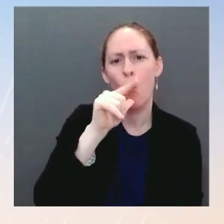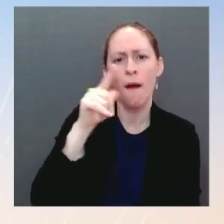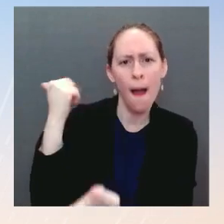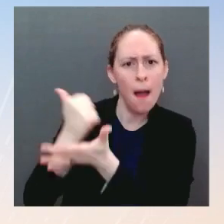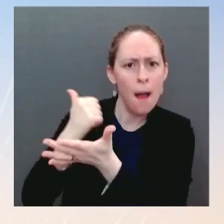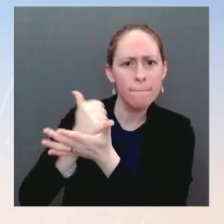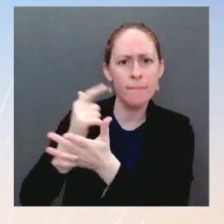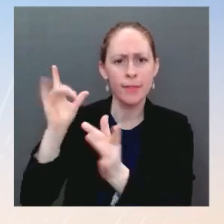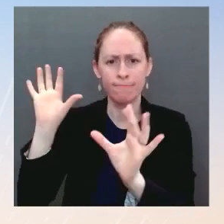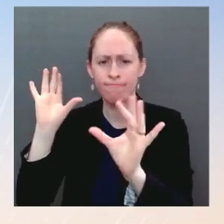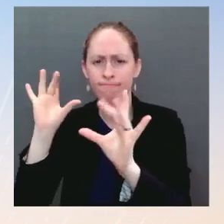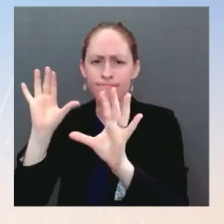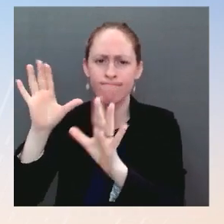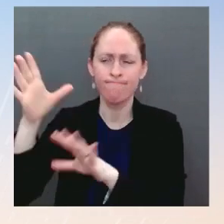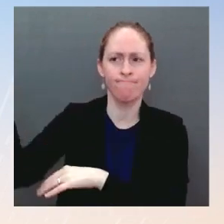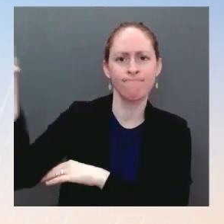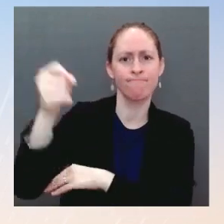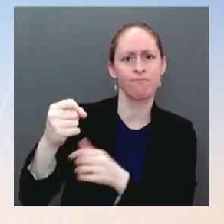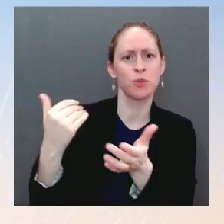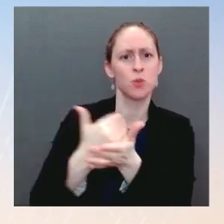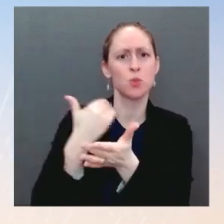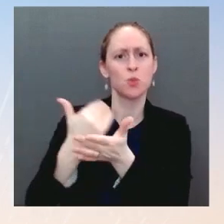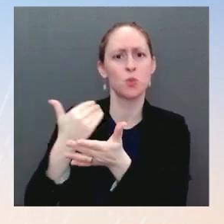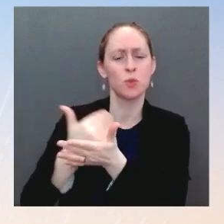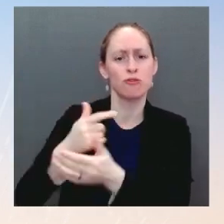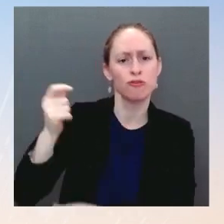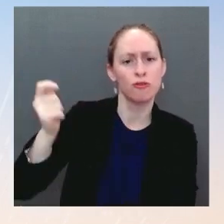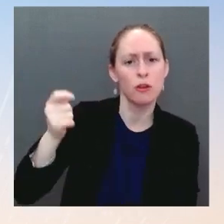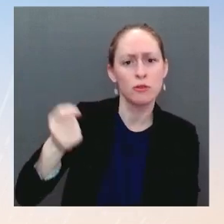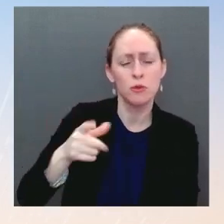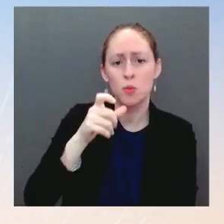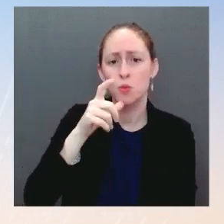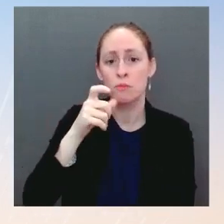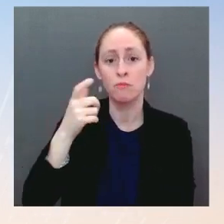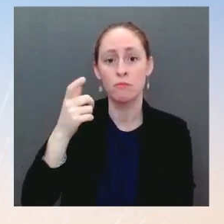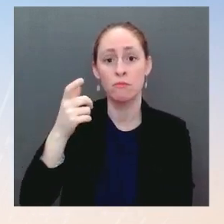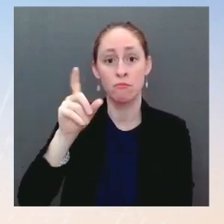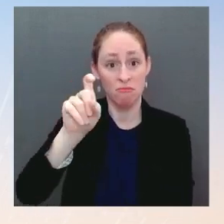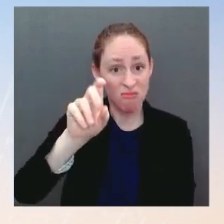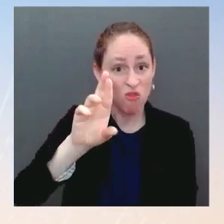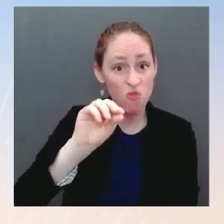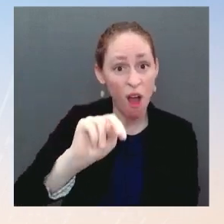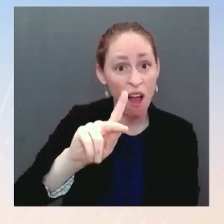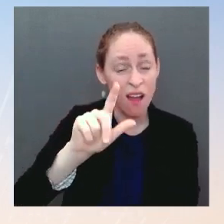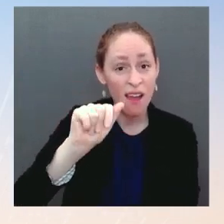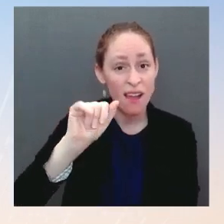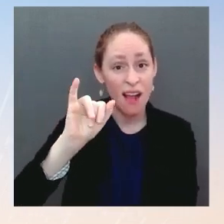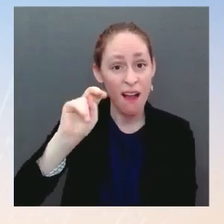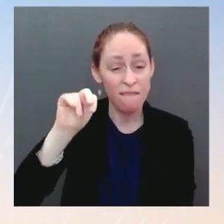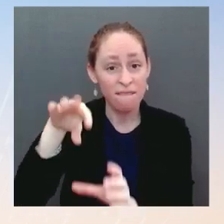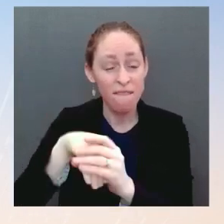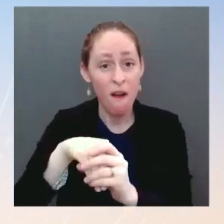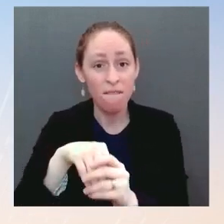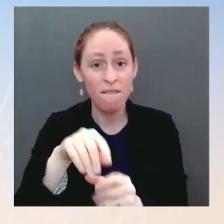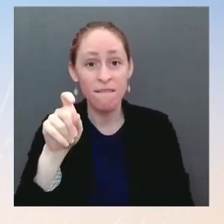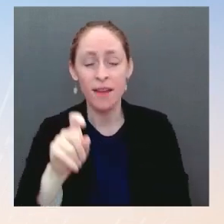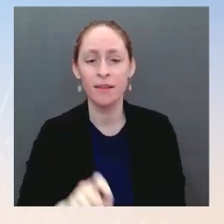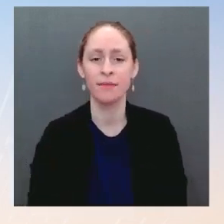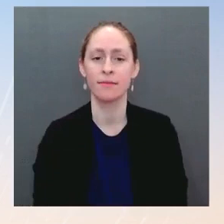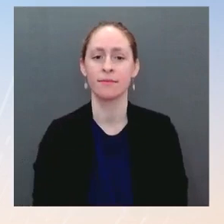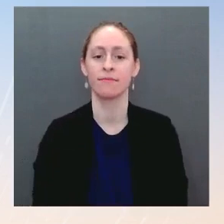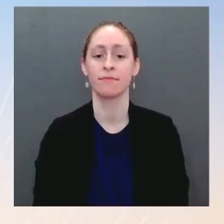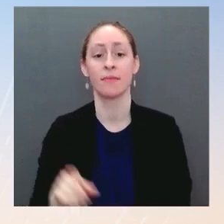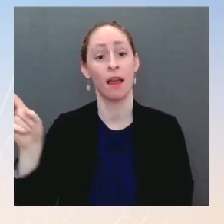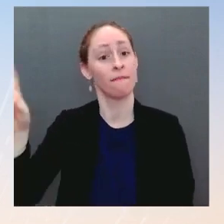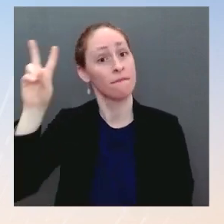the Hill process as well, through meetings and such? Ms. Sure. Well, first, the Vice President will play a central role in this process, and the President intends to consult with her